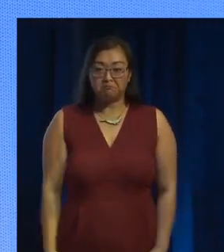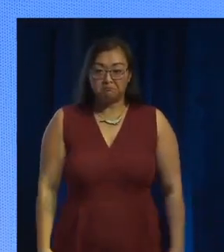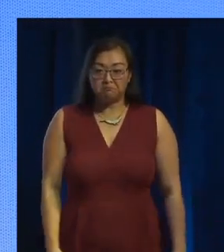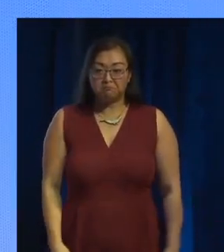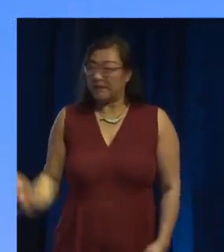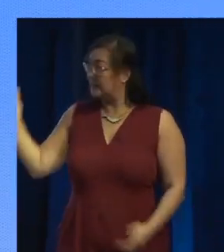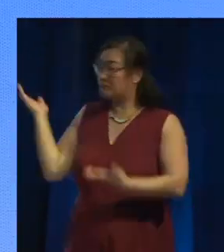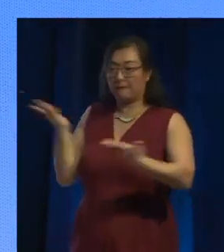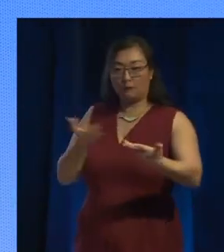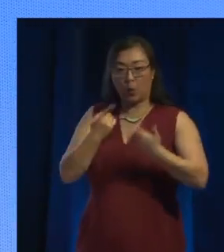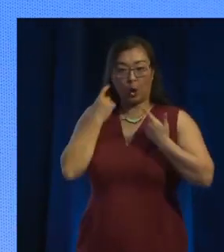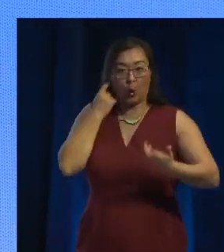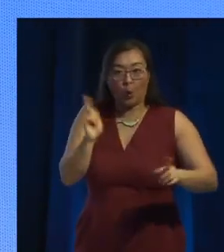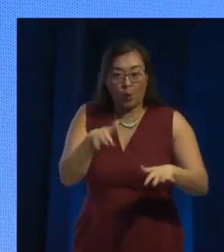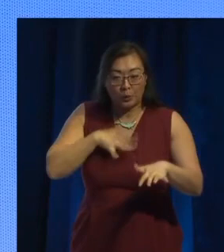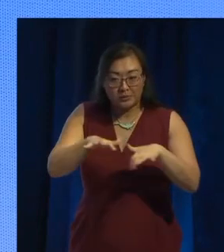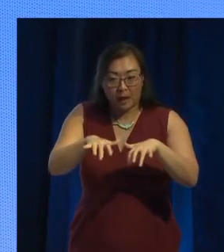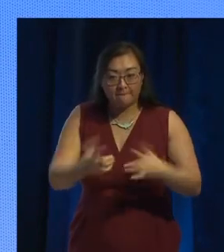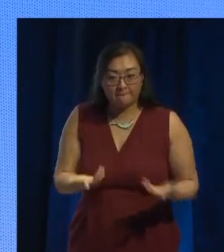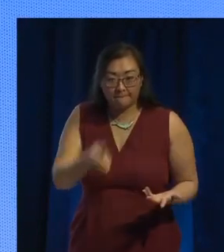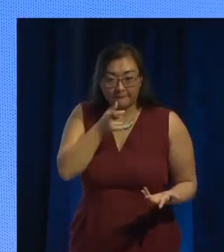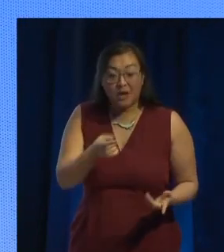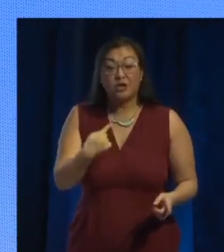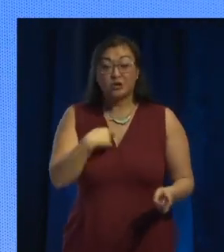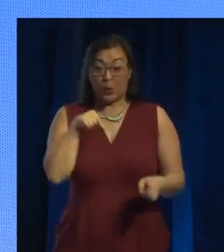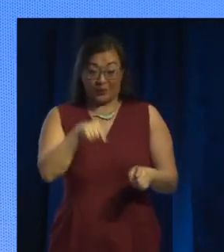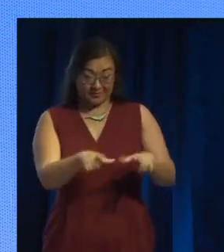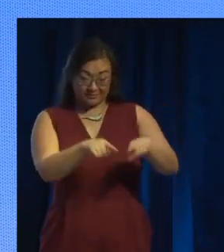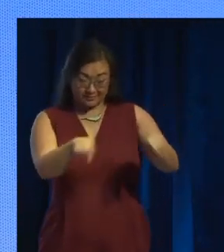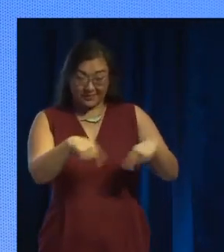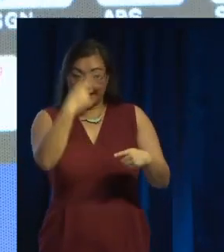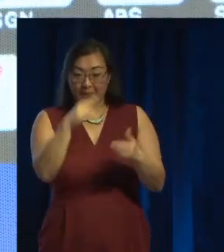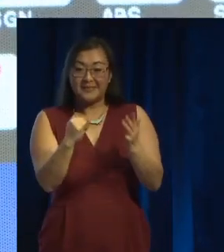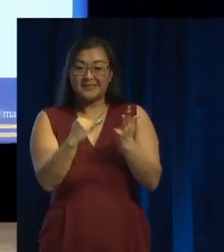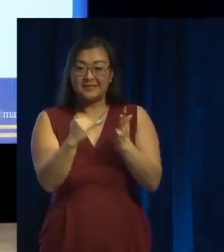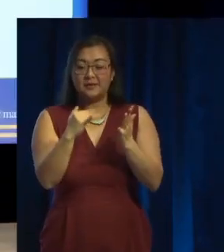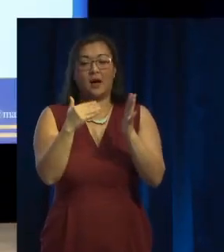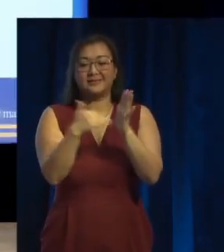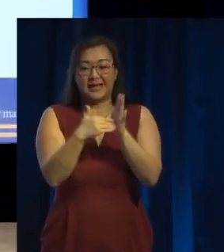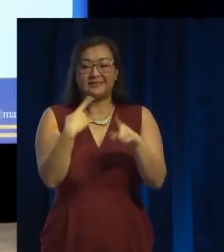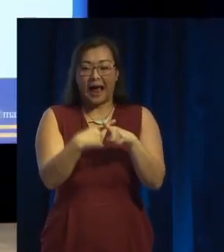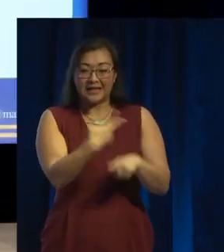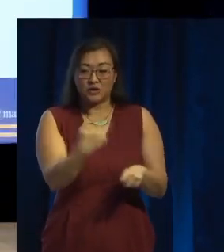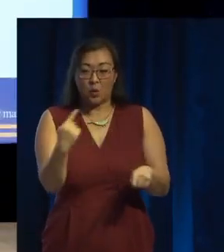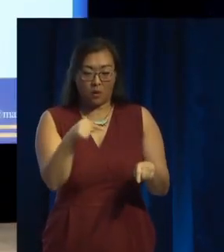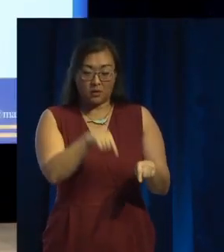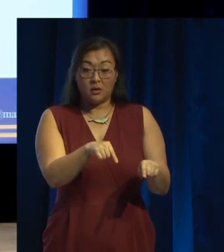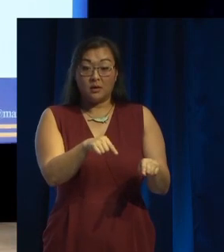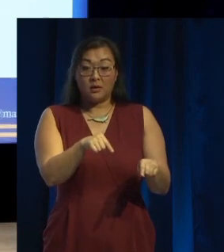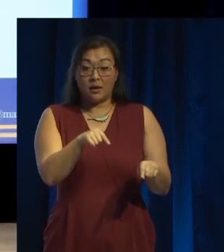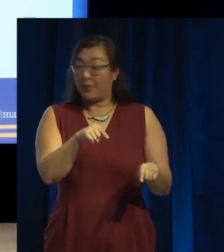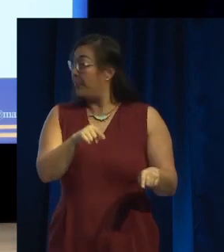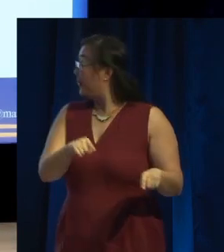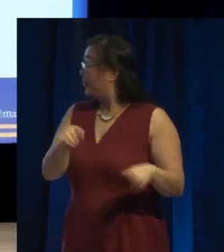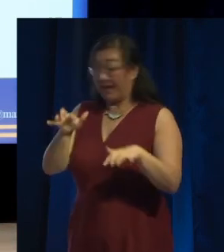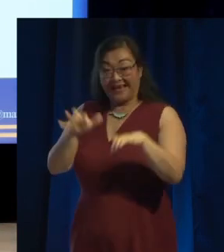clue. Now, I said this was on the ZX81, and I said it was on the ZX81 for a reason. That's the keyboard of the ZX81.